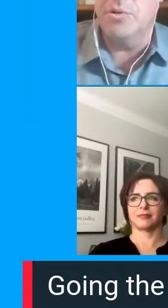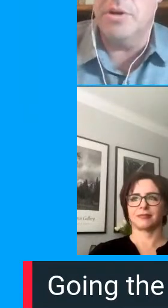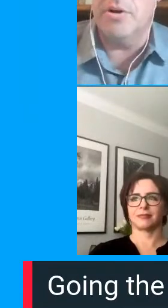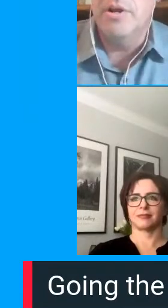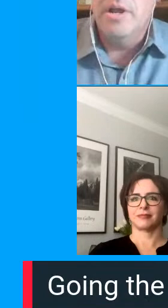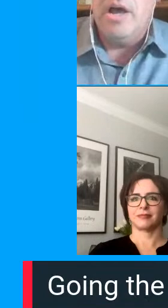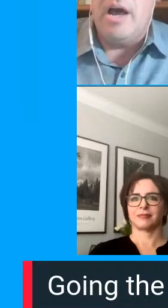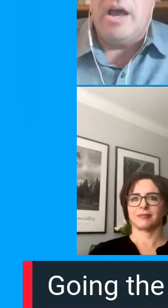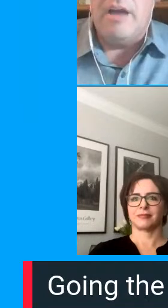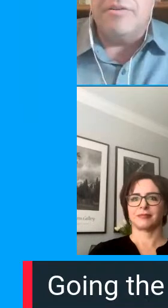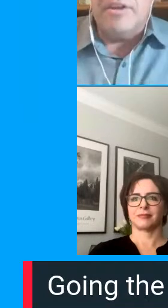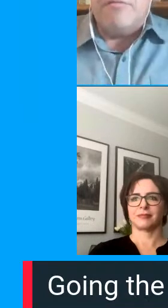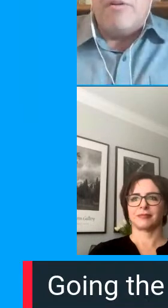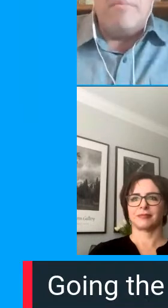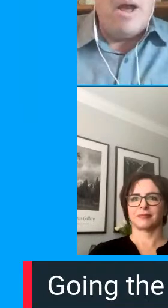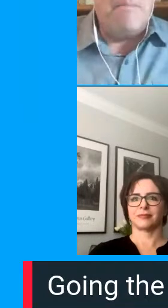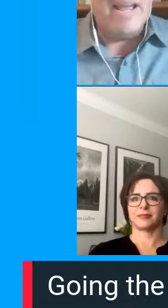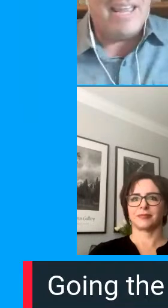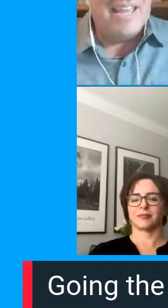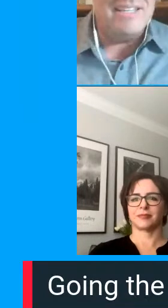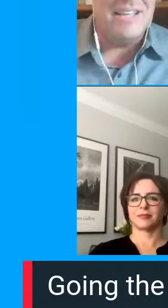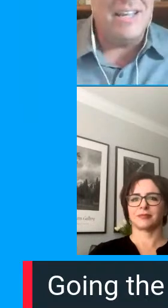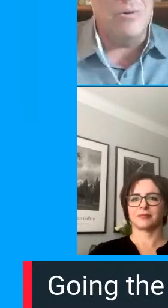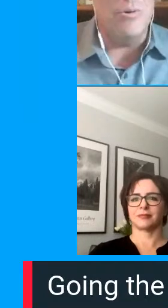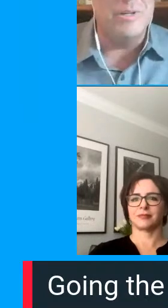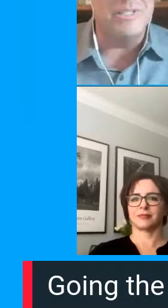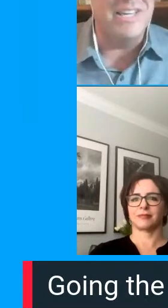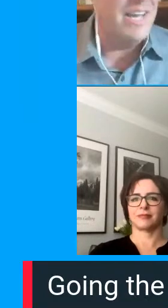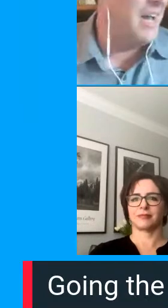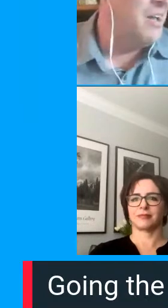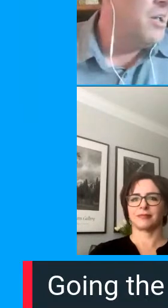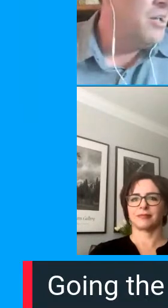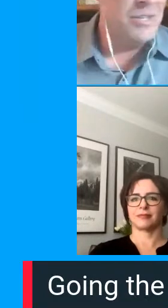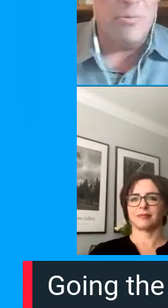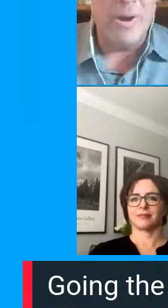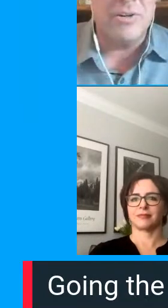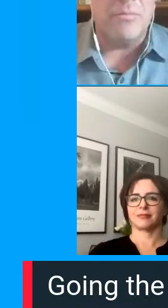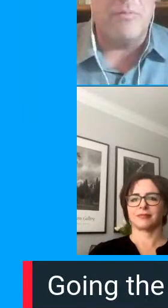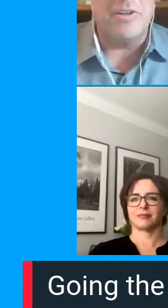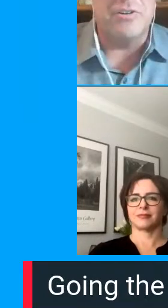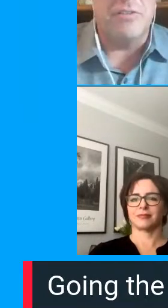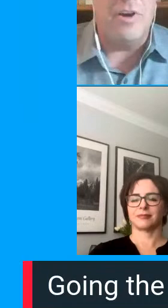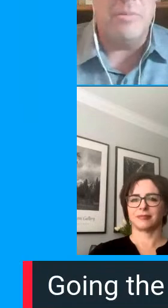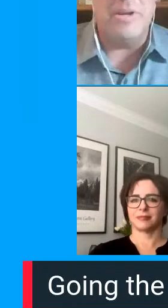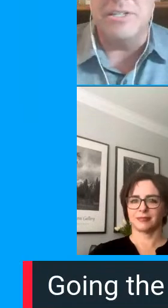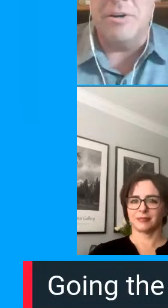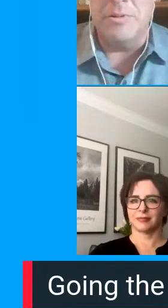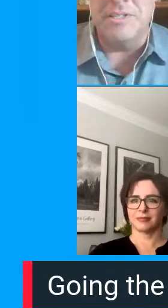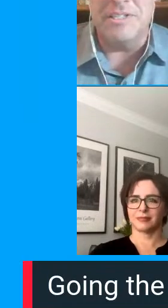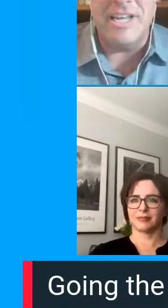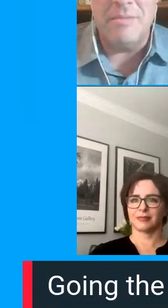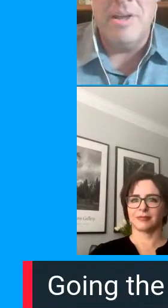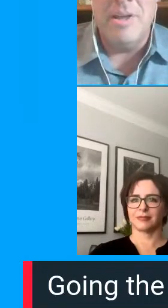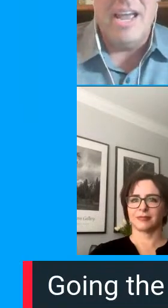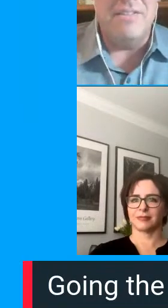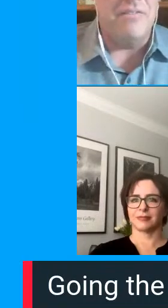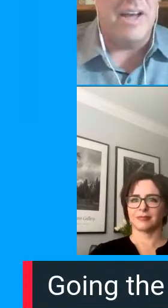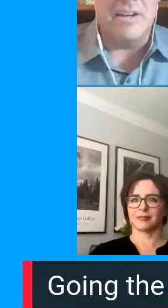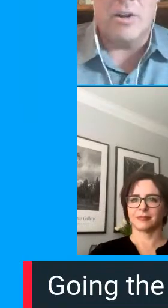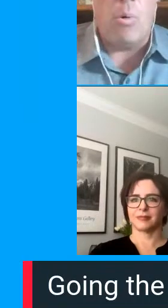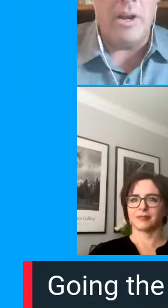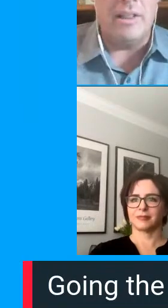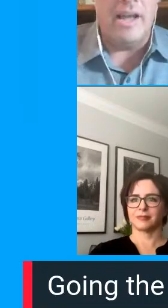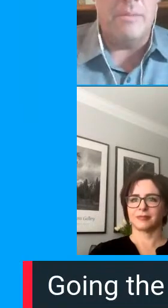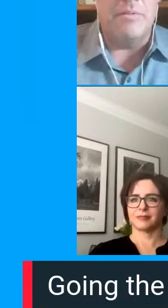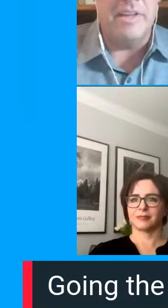upcoming school year uh everything from mike kent who is the director of professional development he's here with his team and